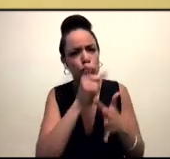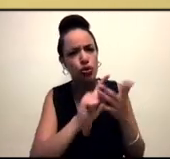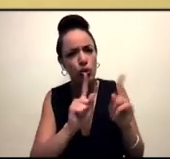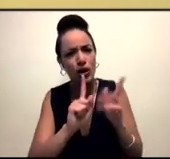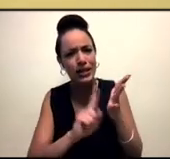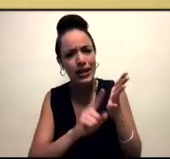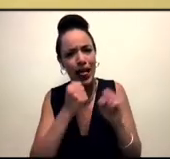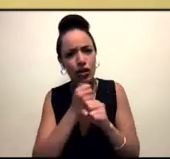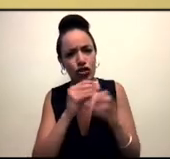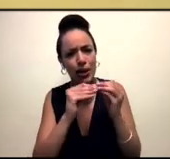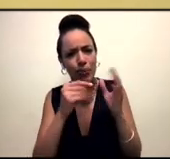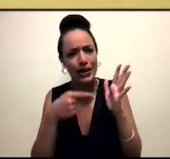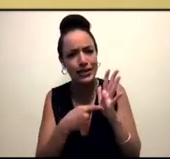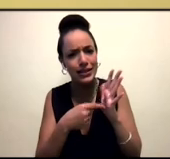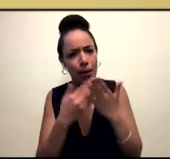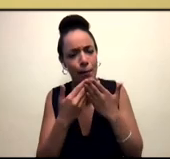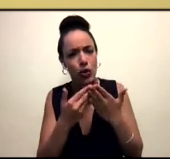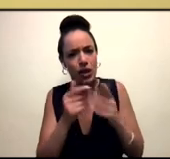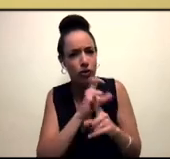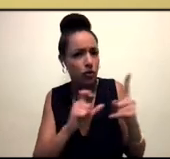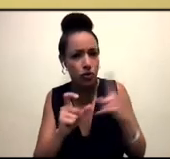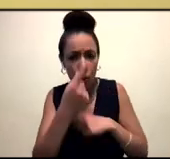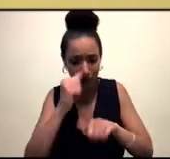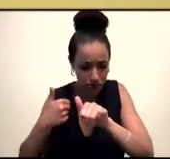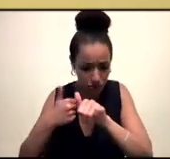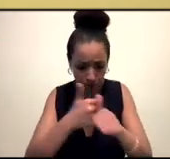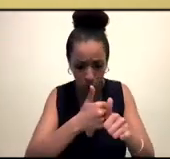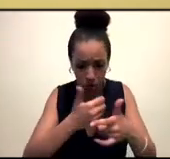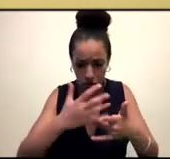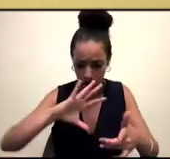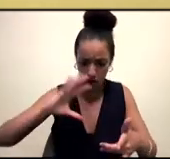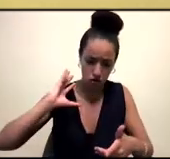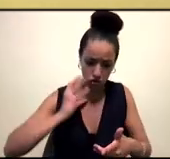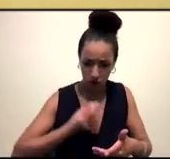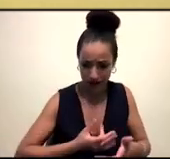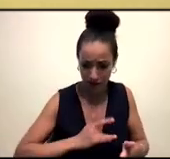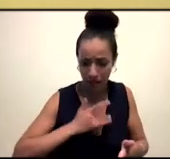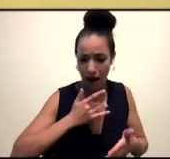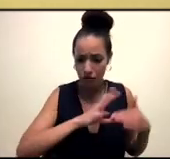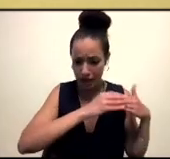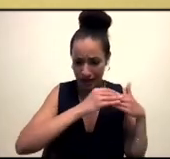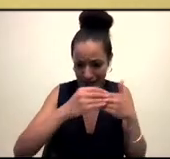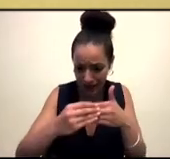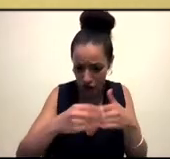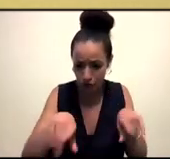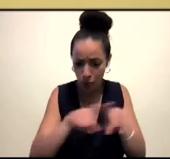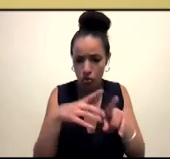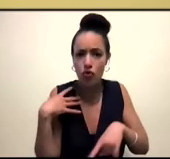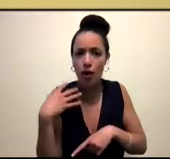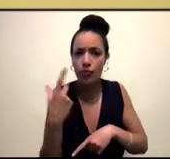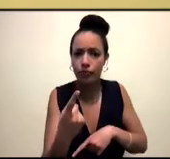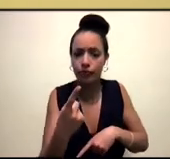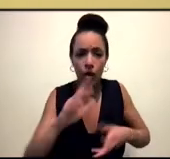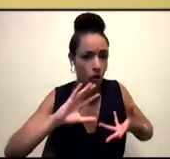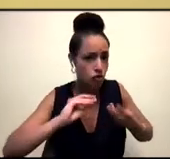to better support trans Muslim lives, leadership rights and representation, and whether creativity and storytelling